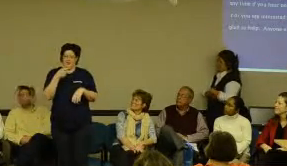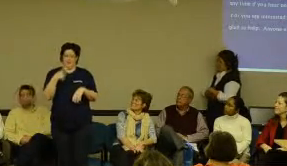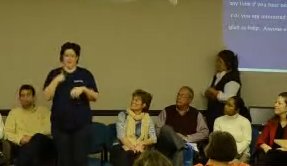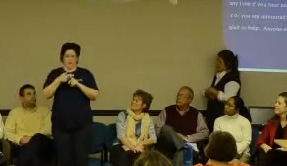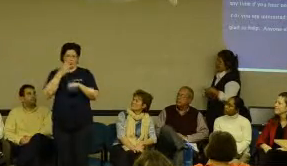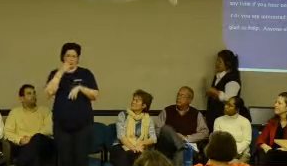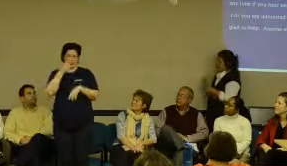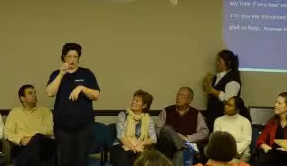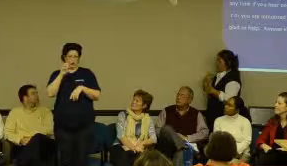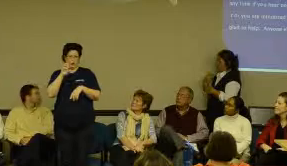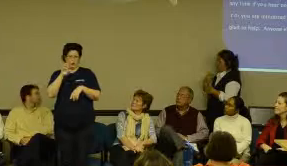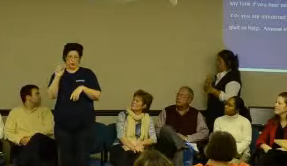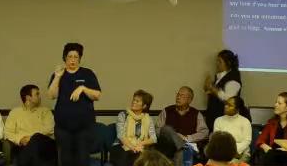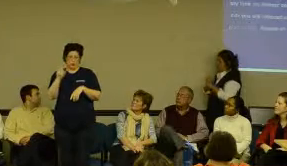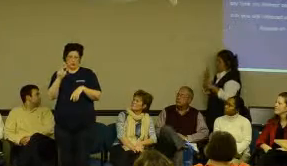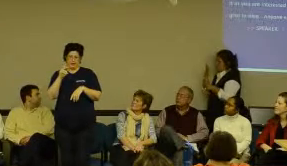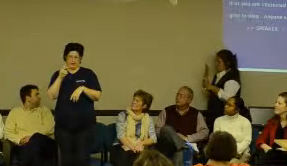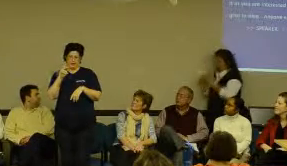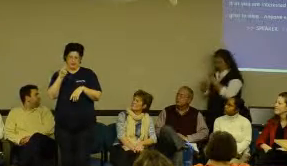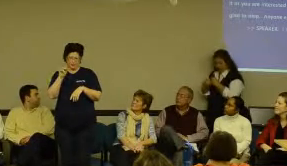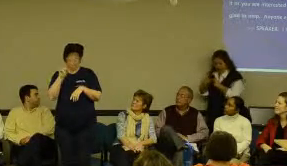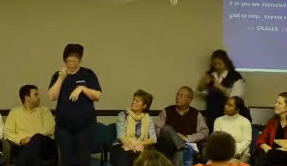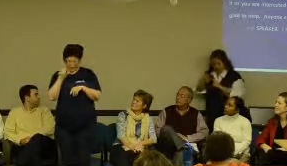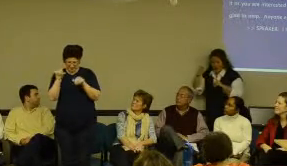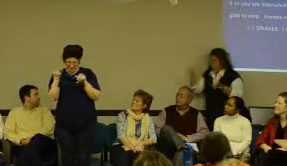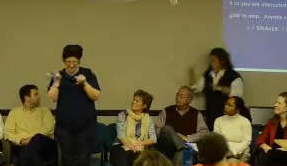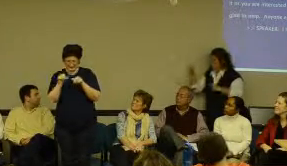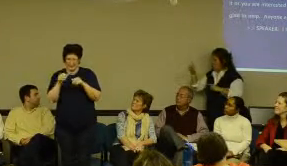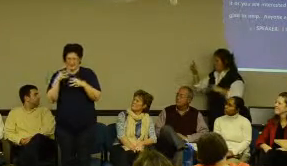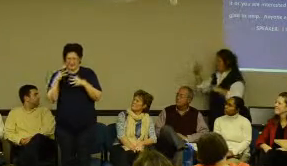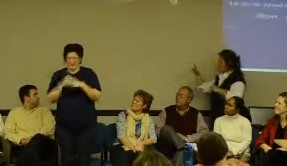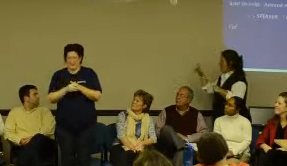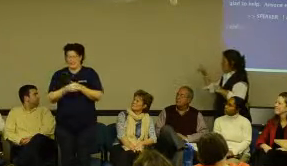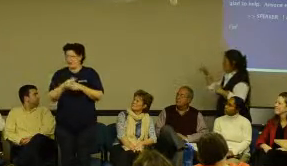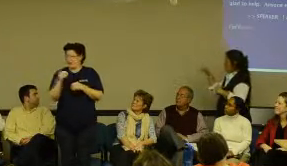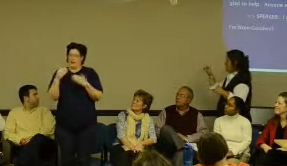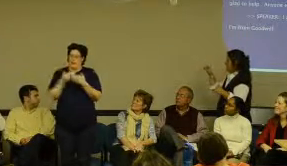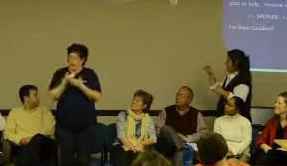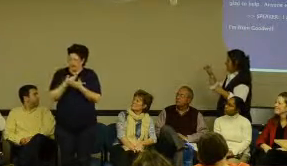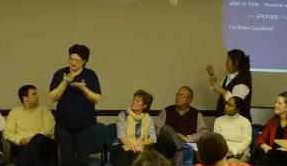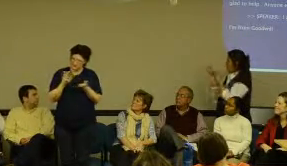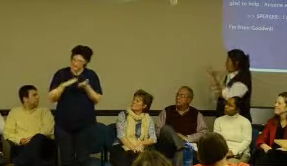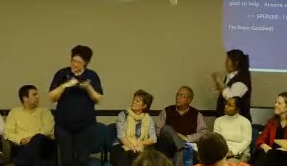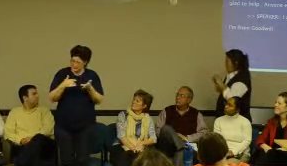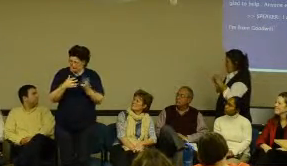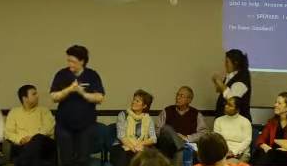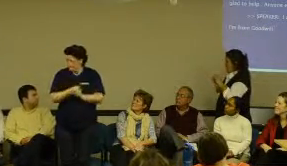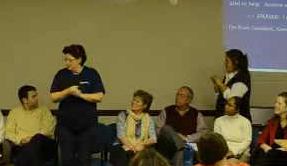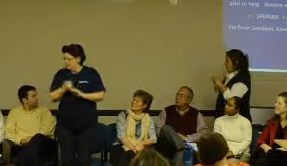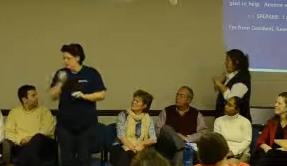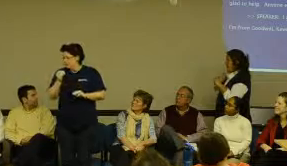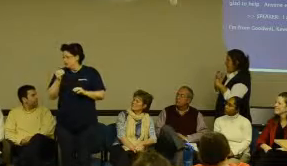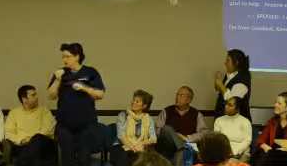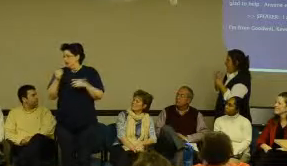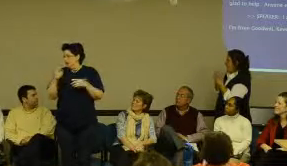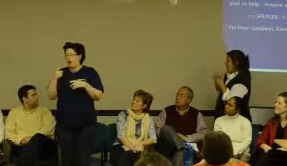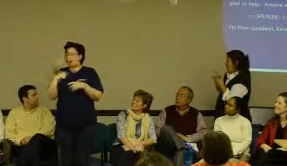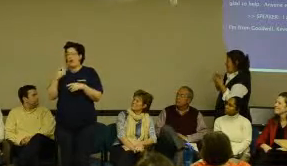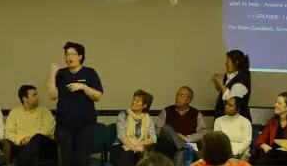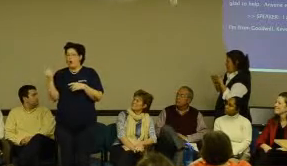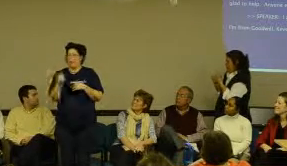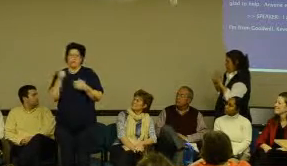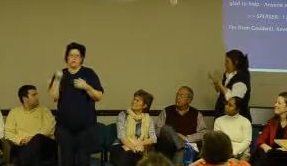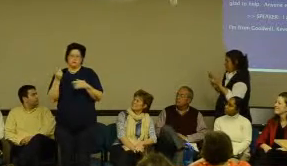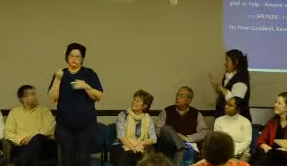I also forgot to add that I'm from Goodwill, Keystone area, and I'm a little new, so excuse